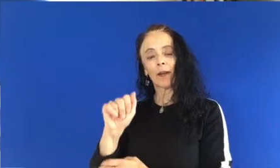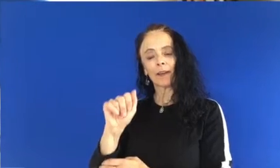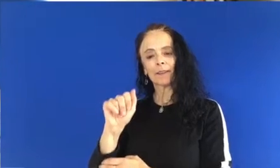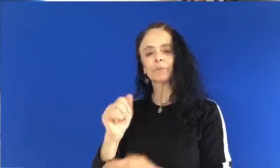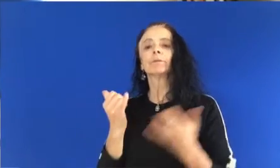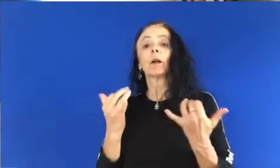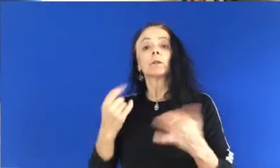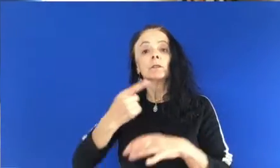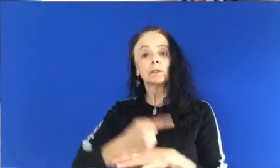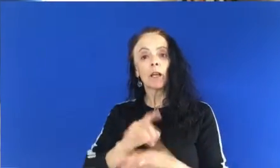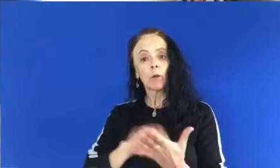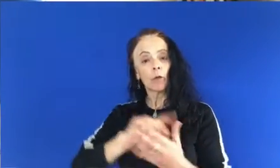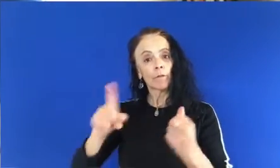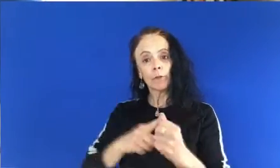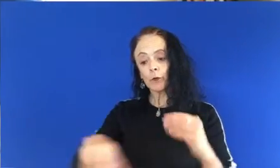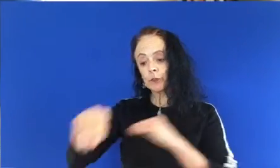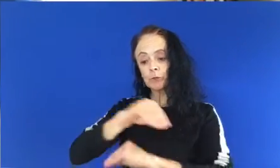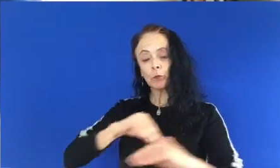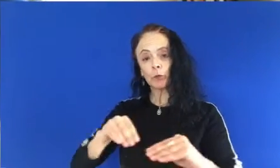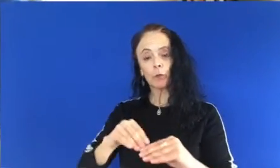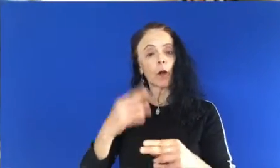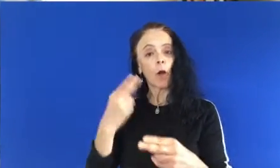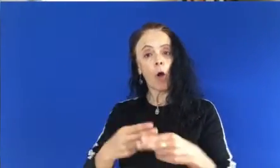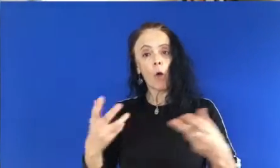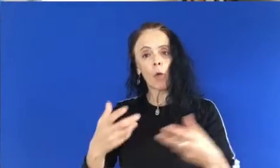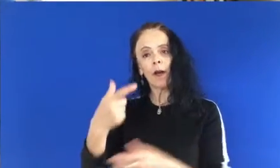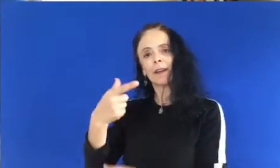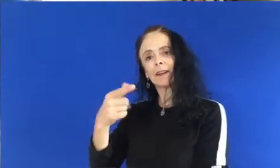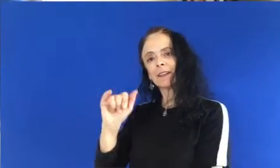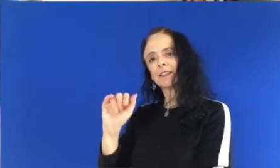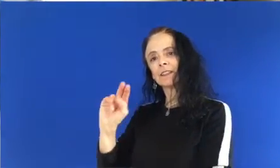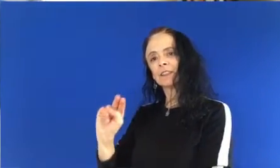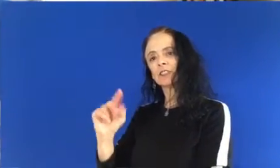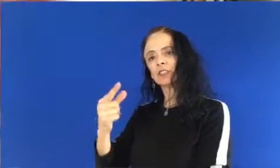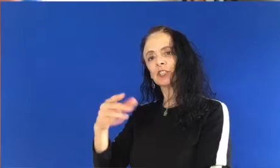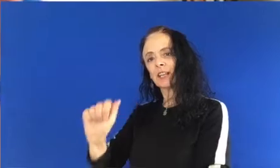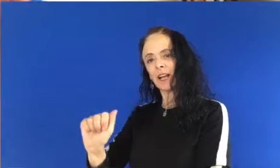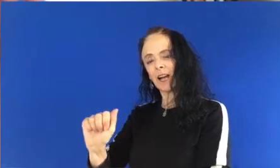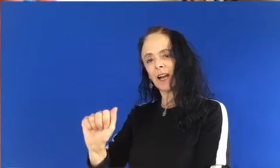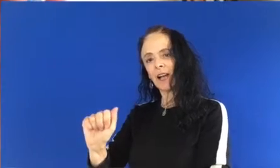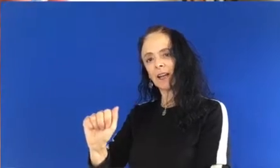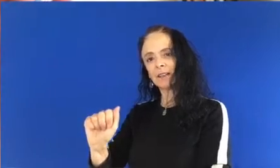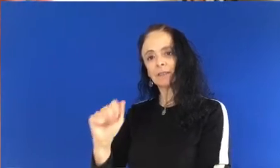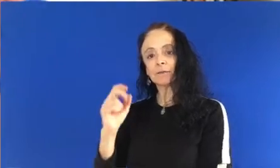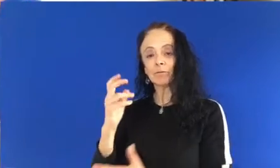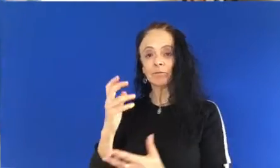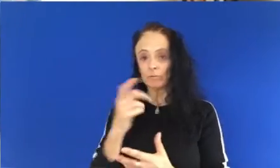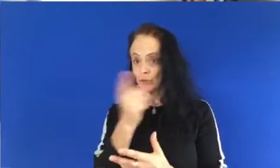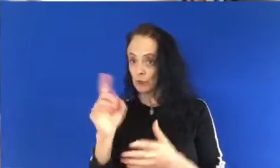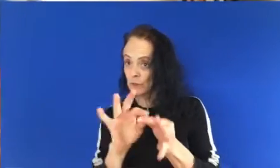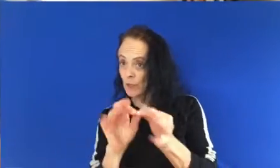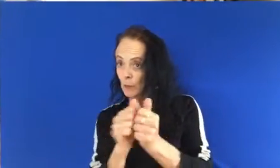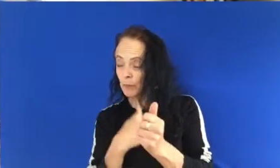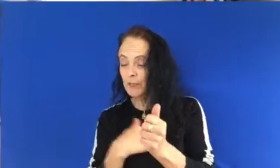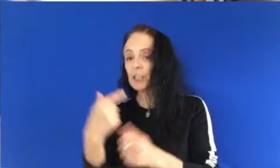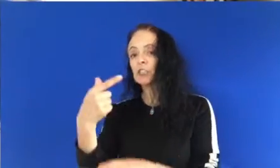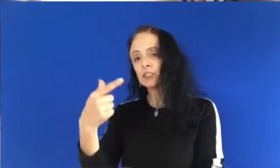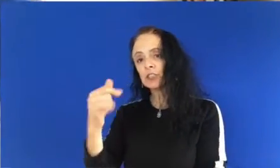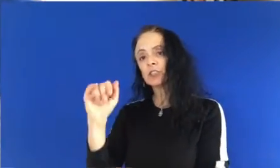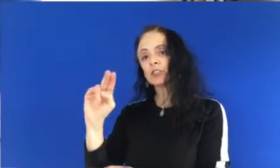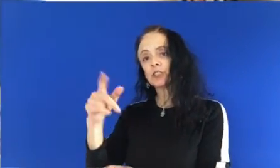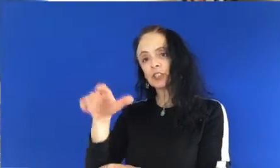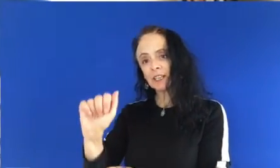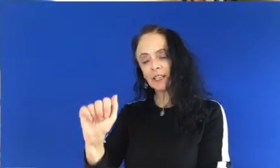learn the very first movement of Capoeira called Ginga. Can you say Ginga? Muy bien.